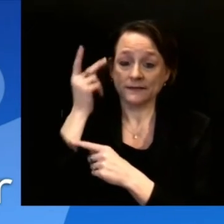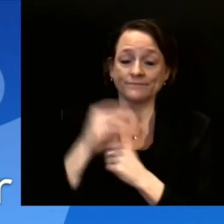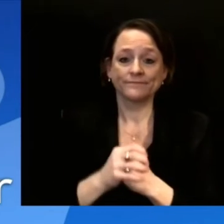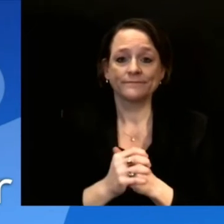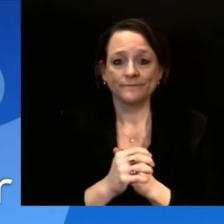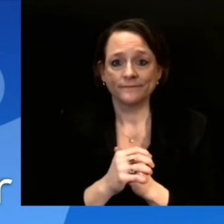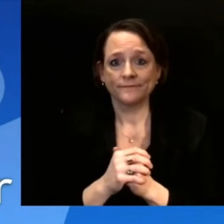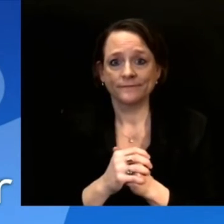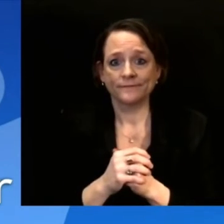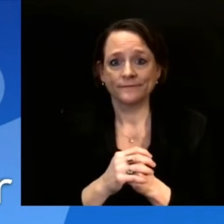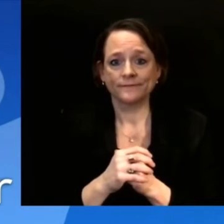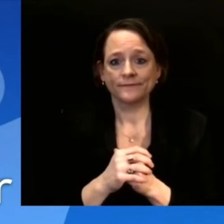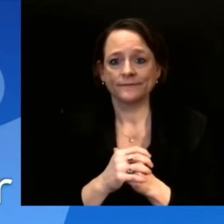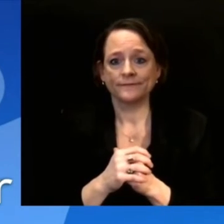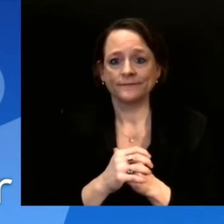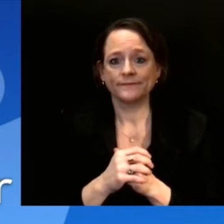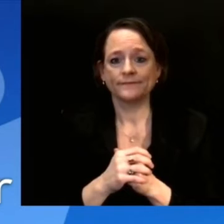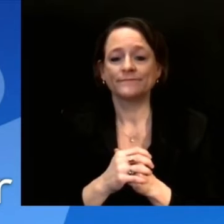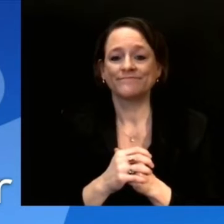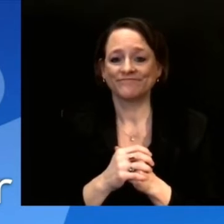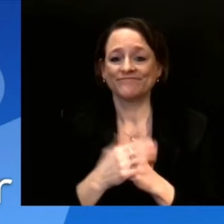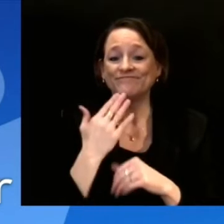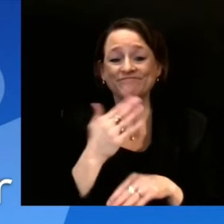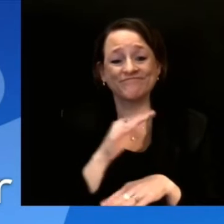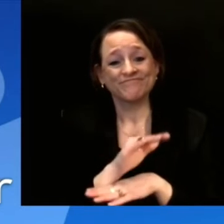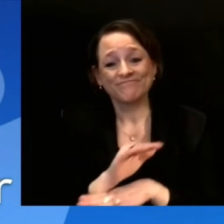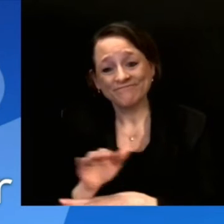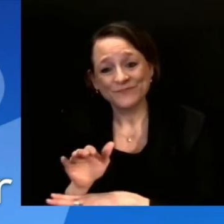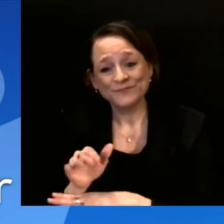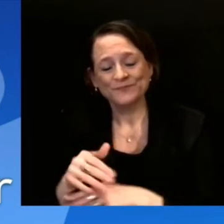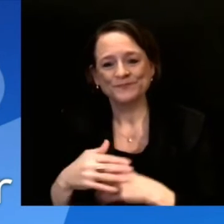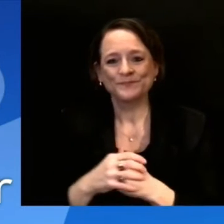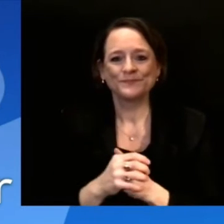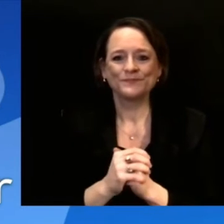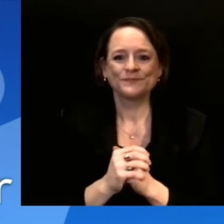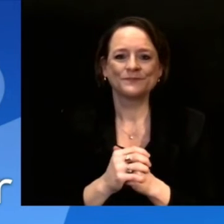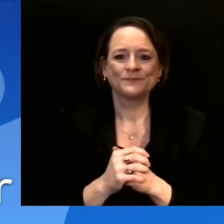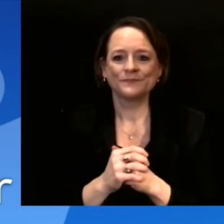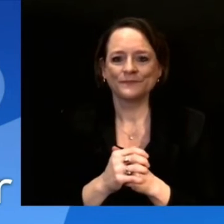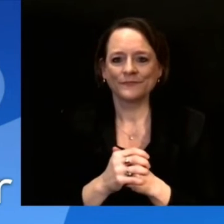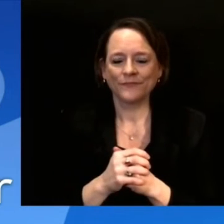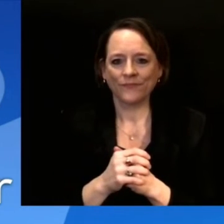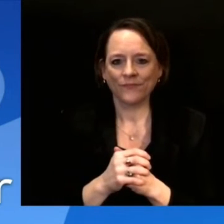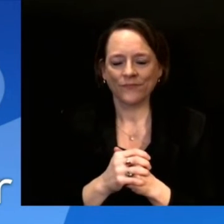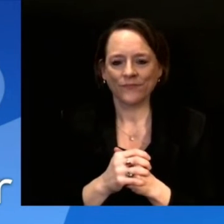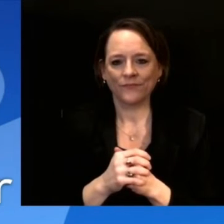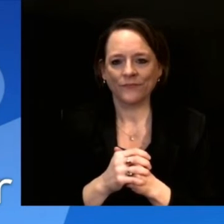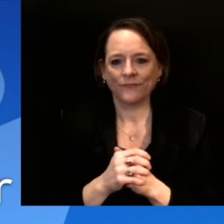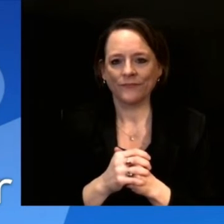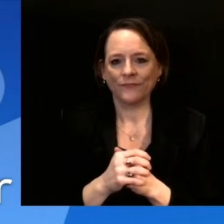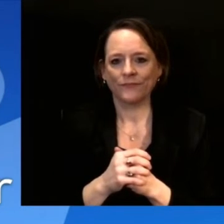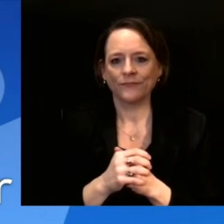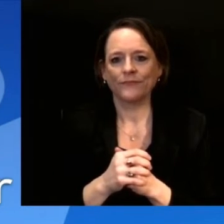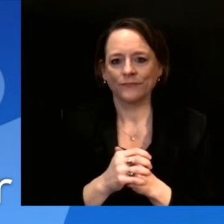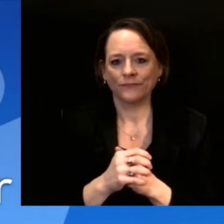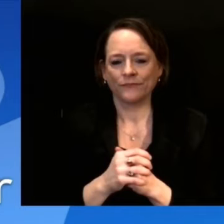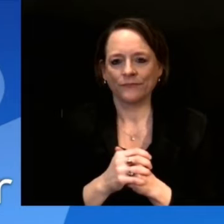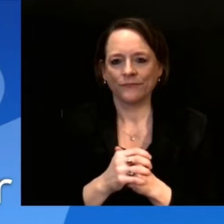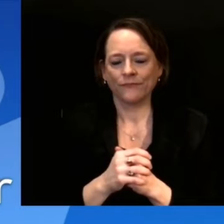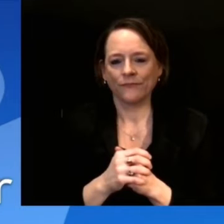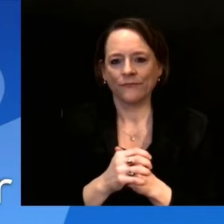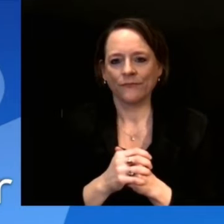Good afternoon, and thanks for taking my call today. My question is for the Deputy Secretary. I'm wondering